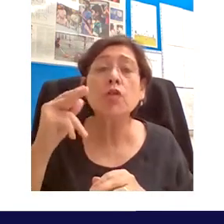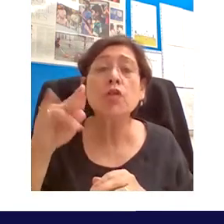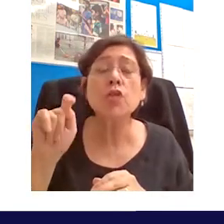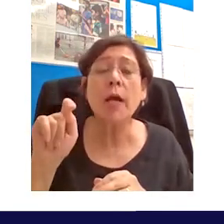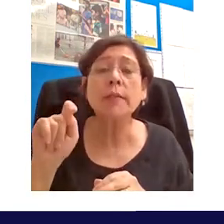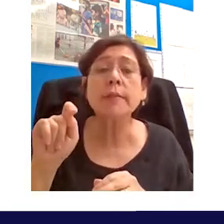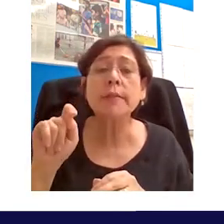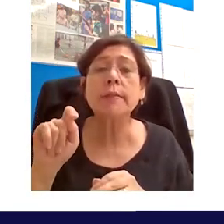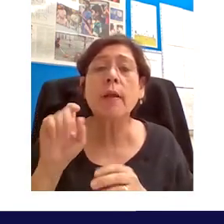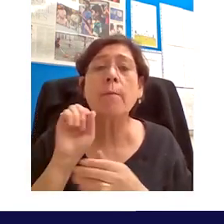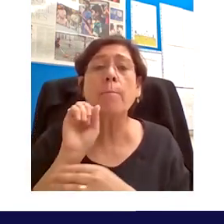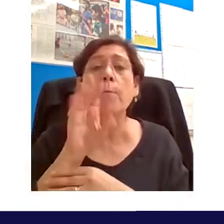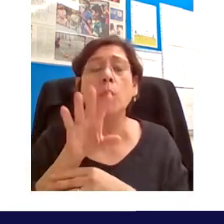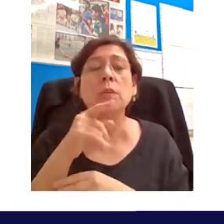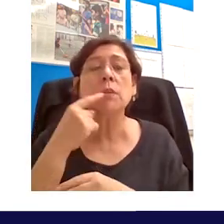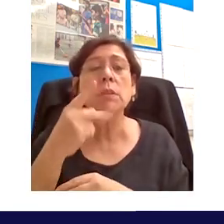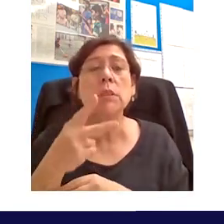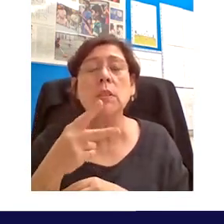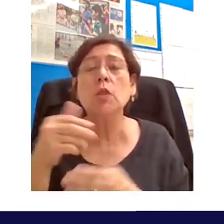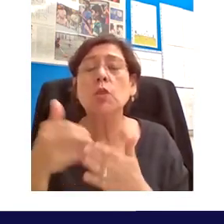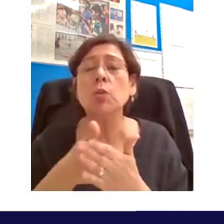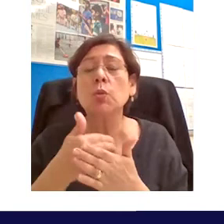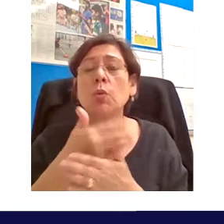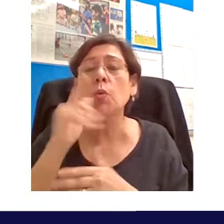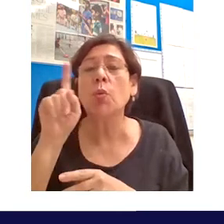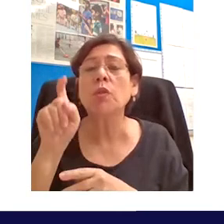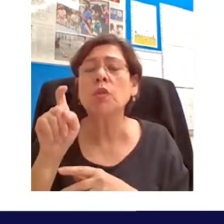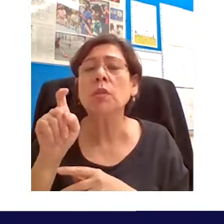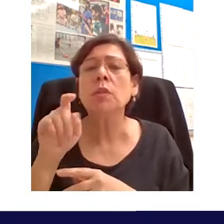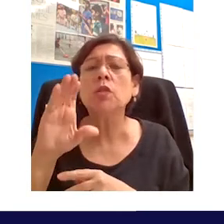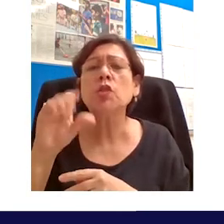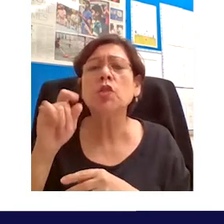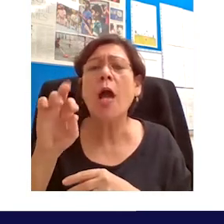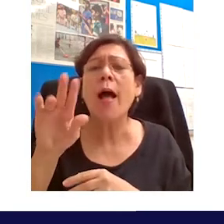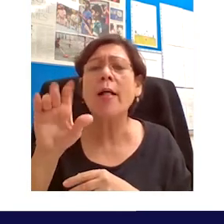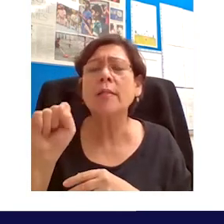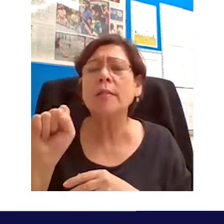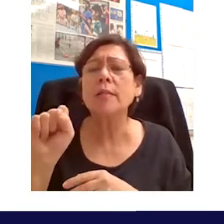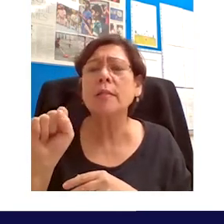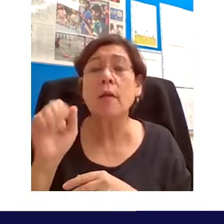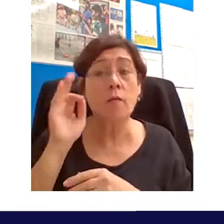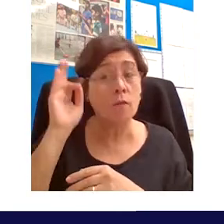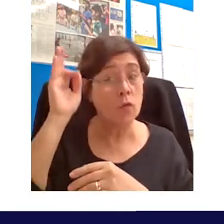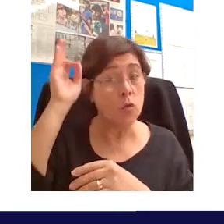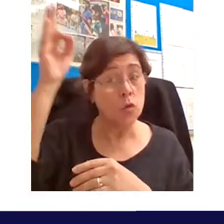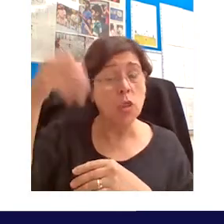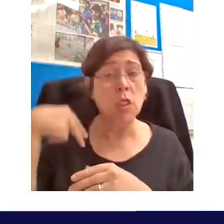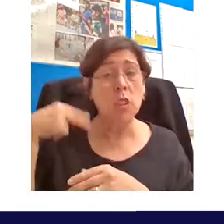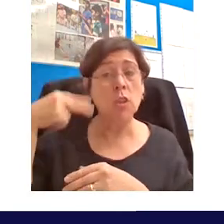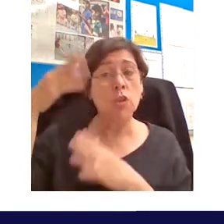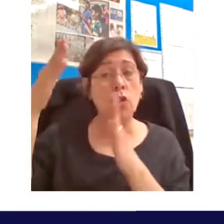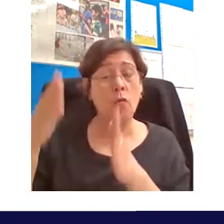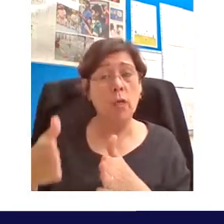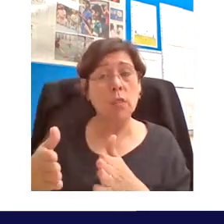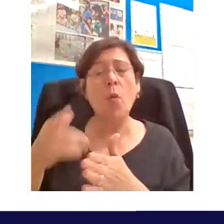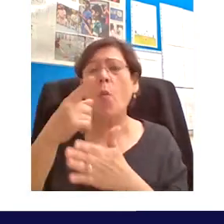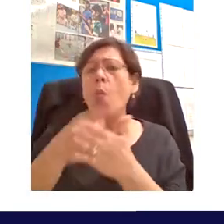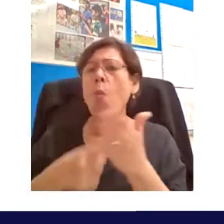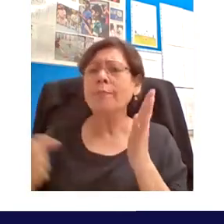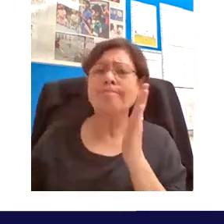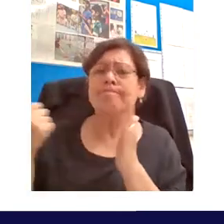that to you if you could just respond to that please. So Charles's question is regarding future historians. What is the impact of